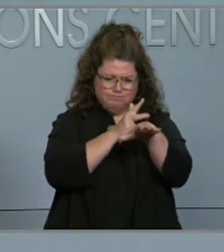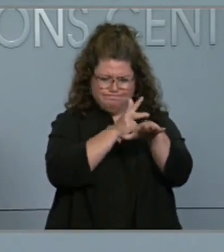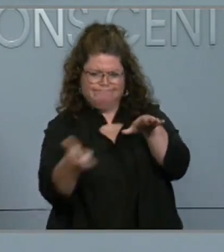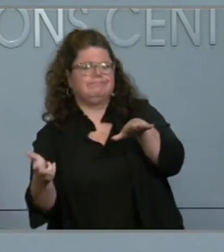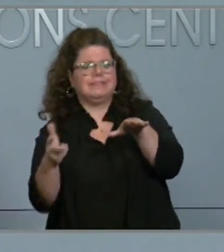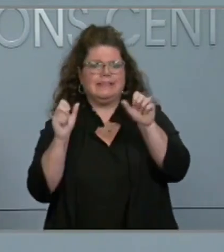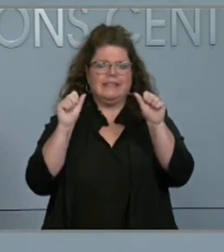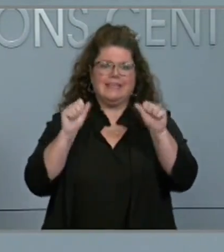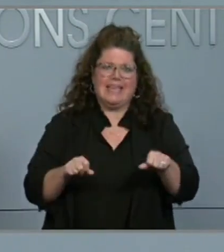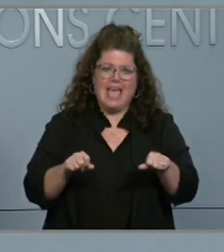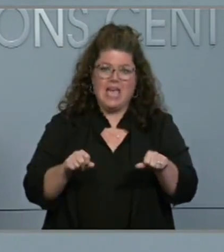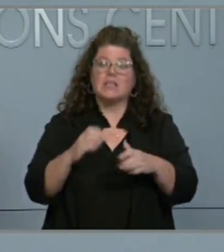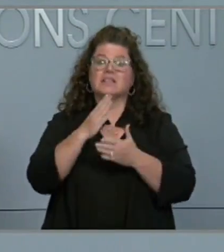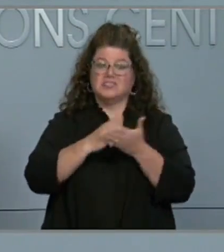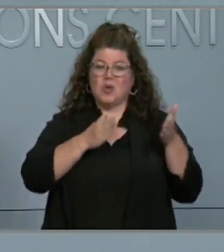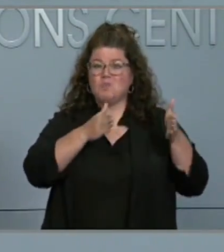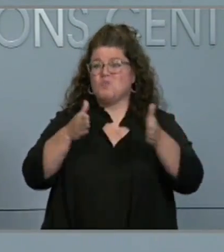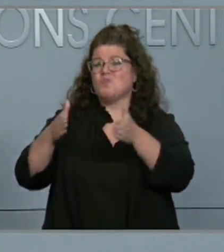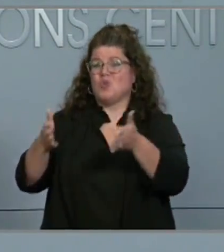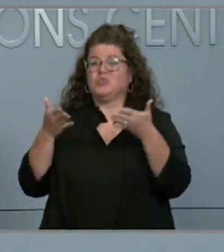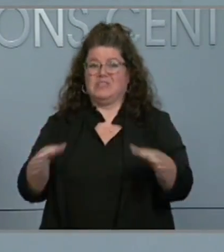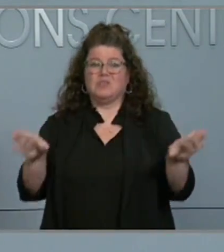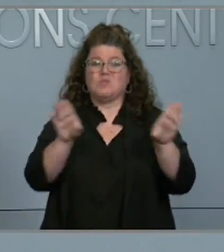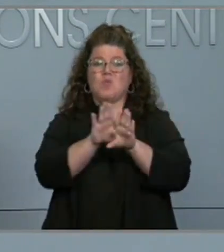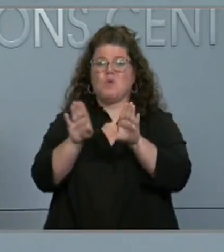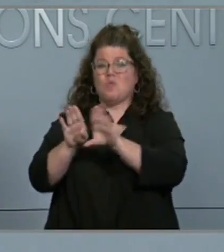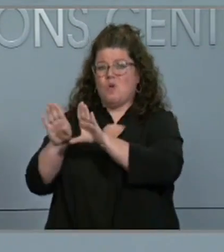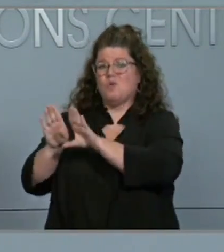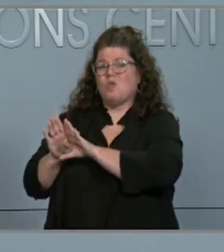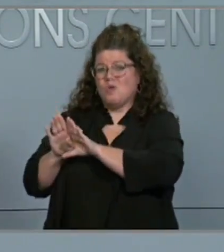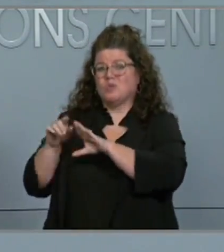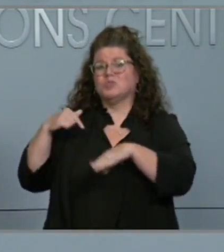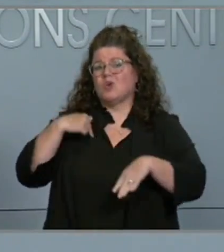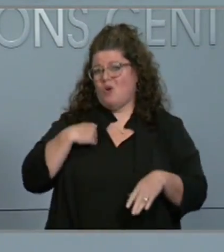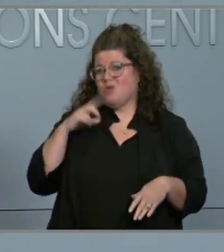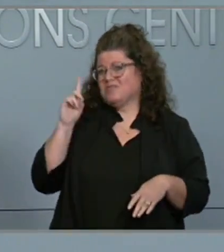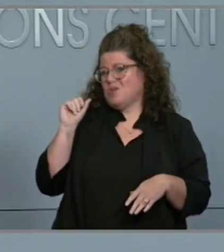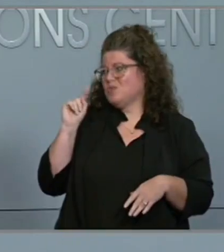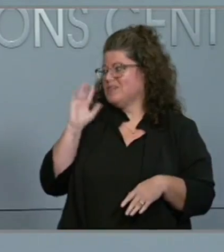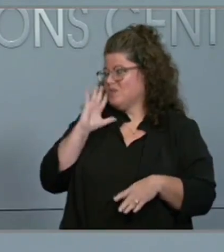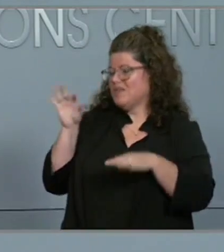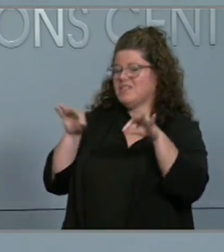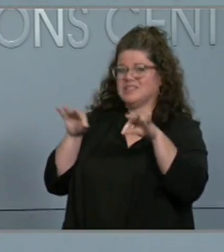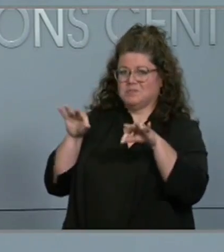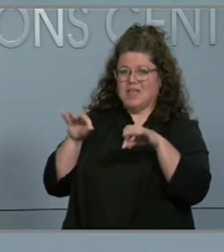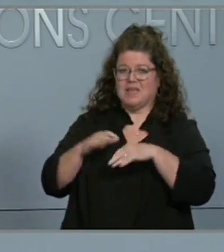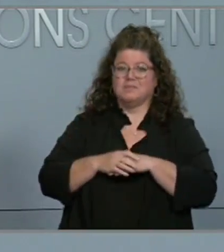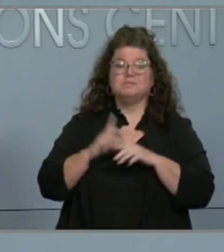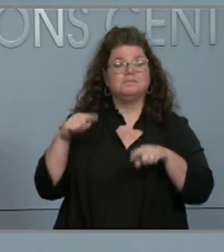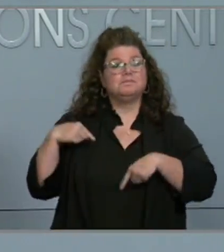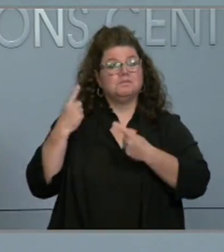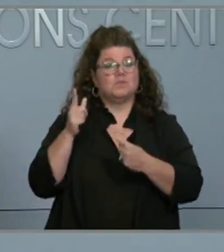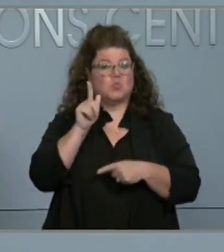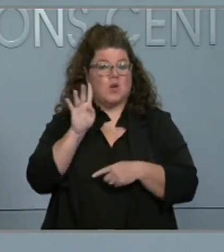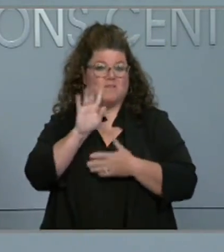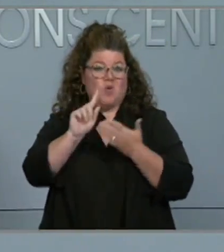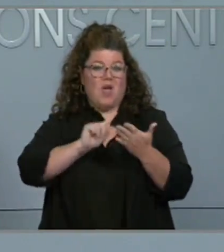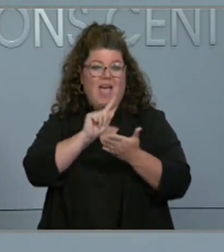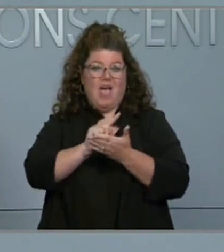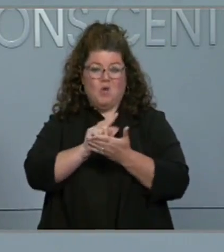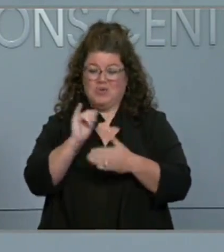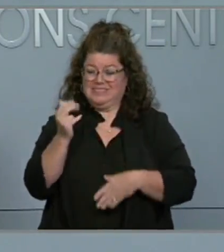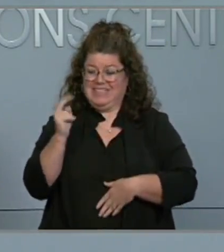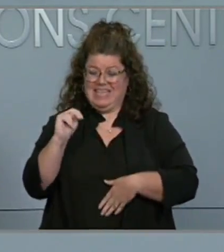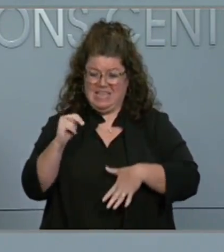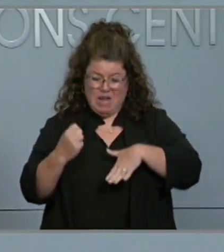closures that our Secretary of Transportation will talk about in a minute. Over the past 24 hours, we've seen Hurricane Ian